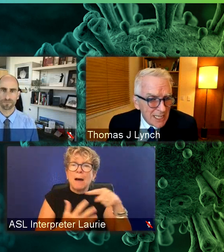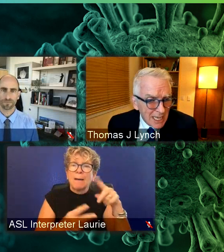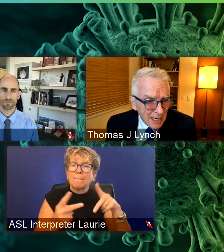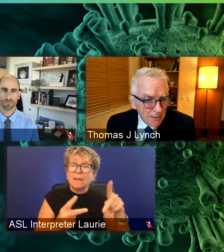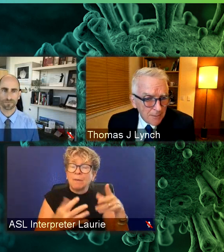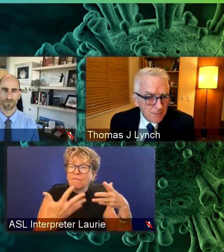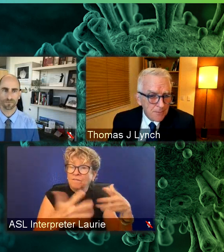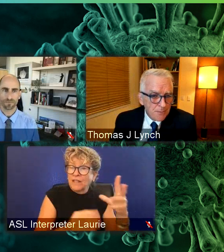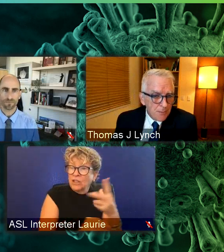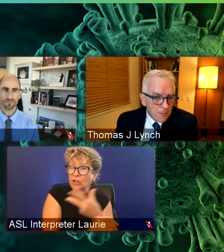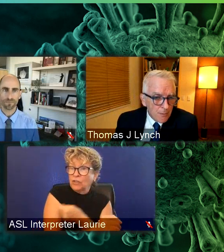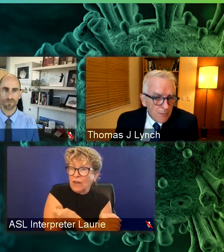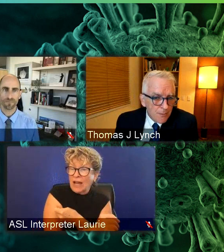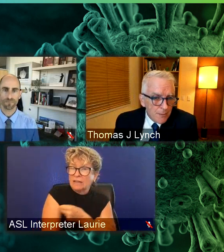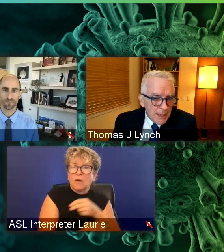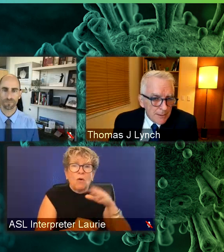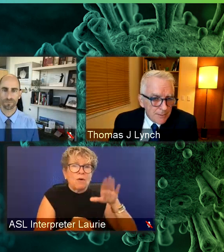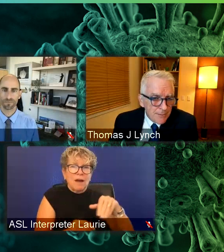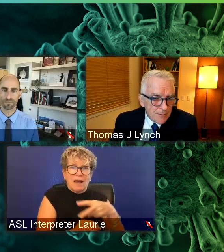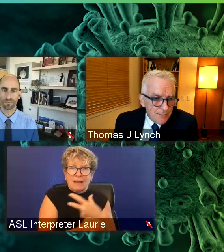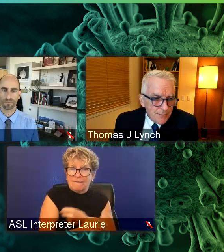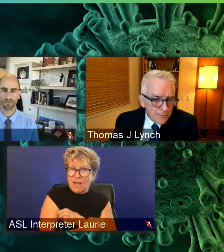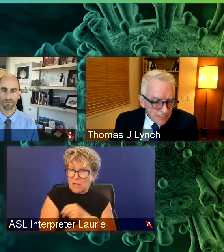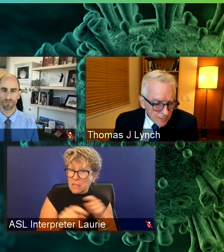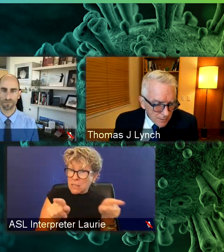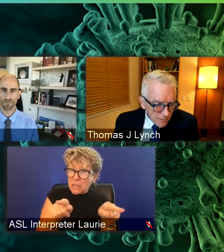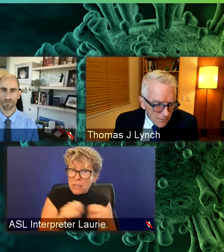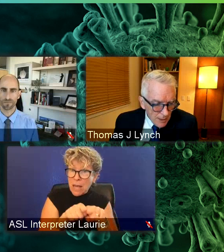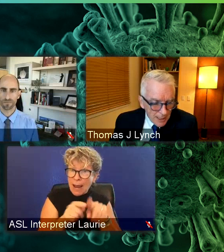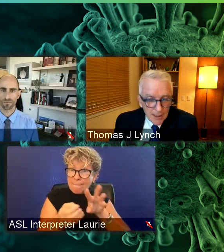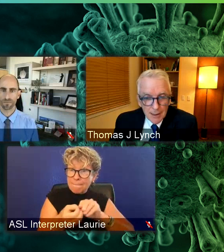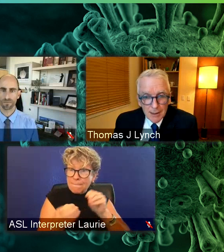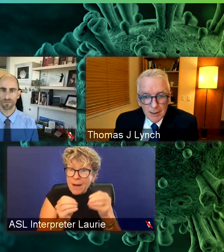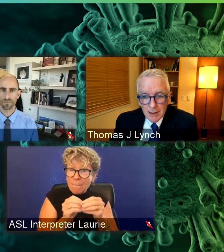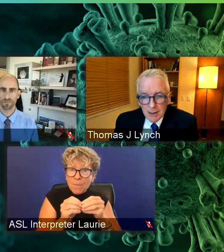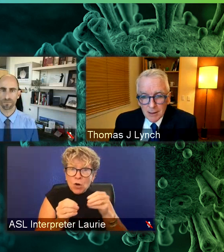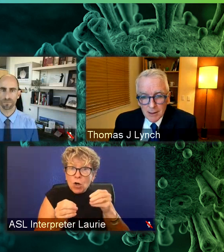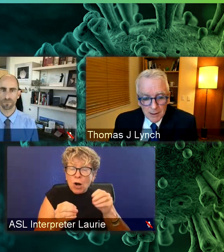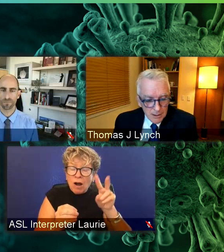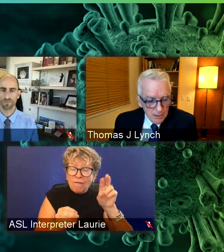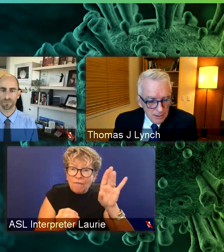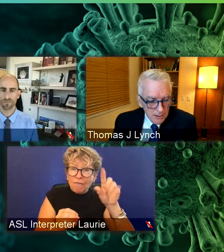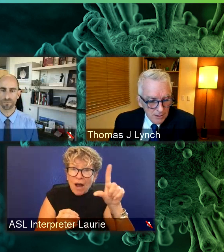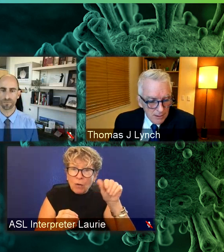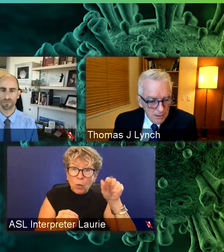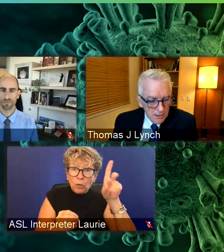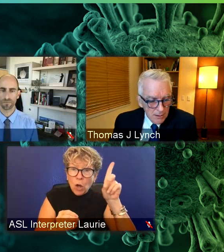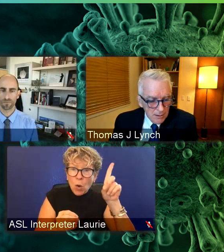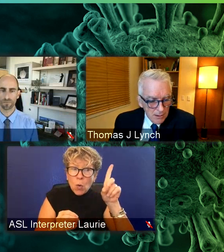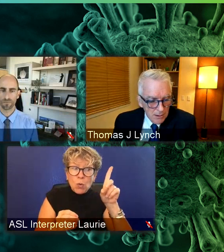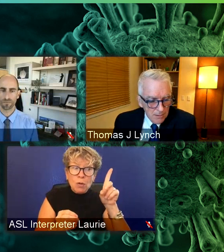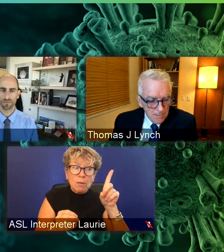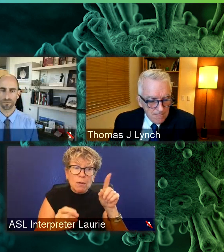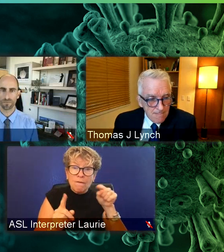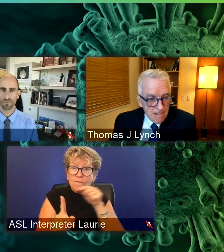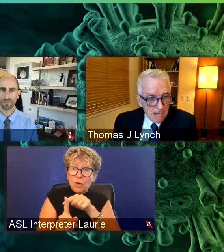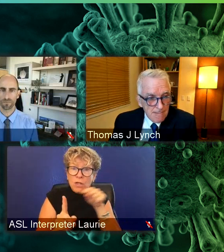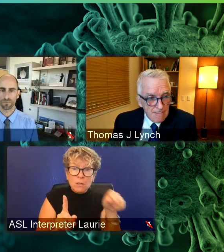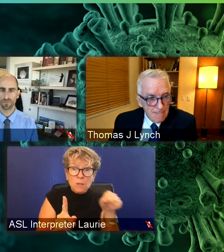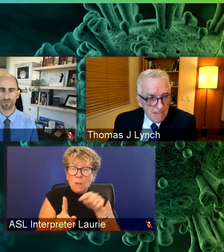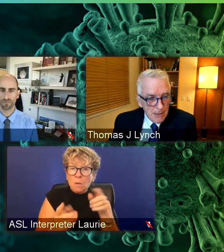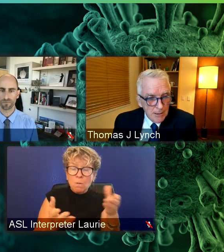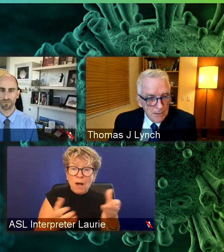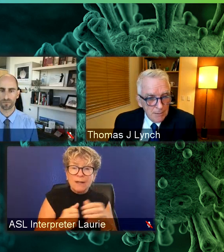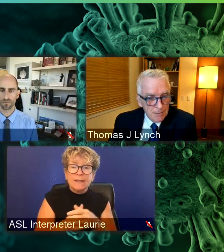CDC's thinking. Yeah, this is this is that has been studies saying different